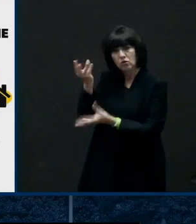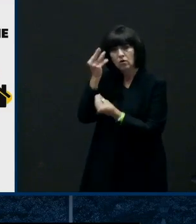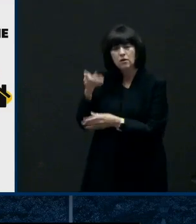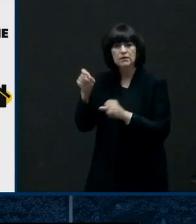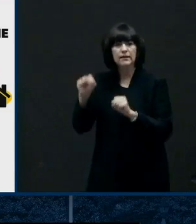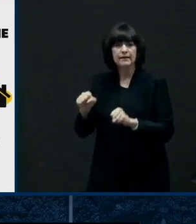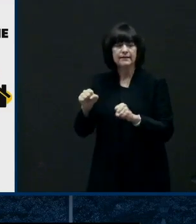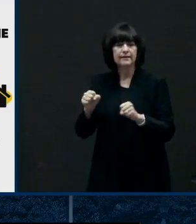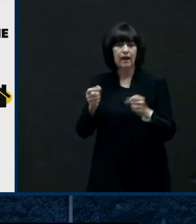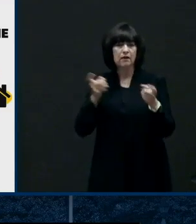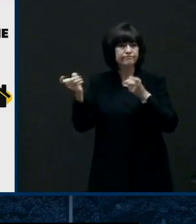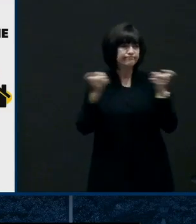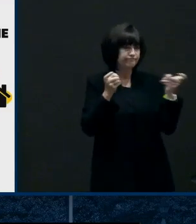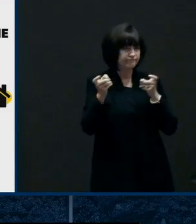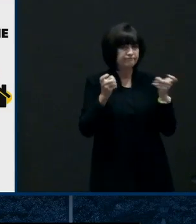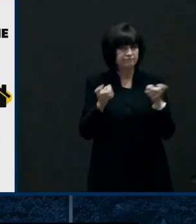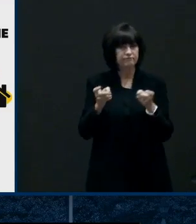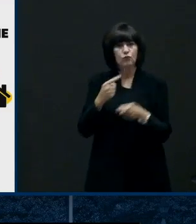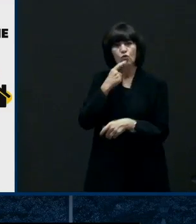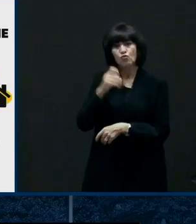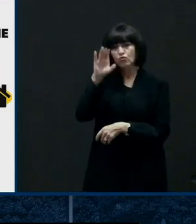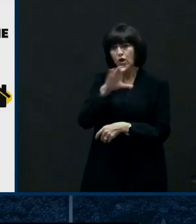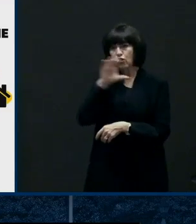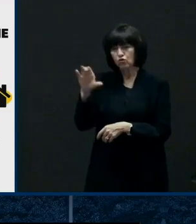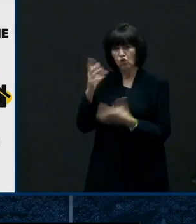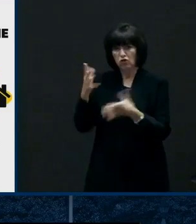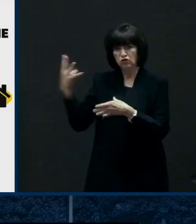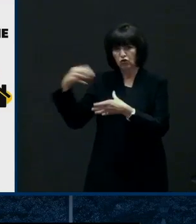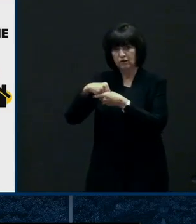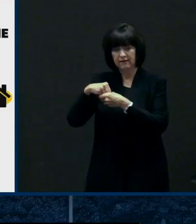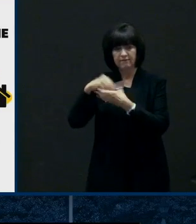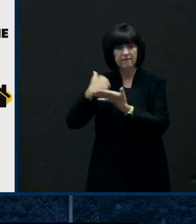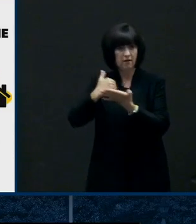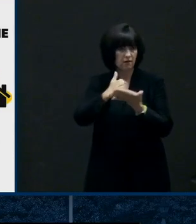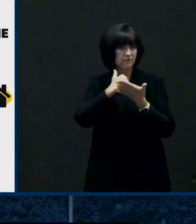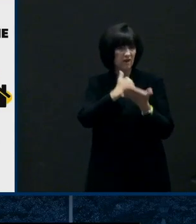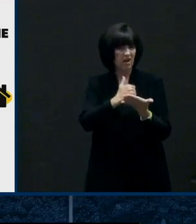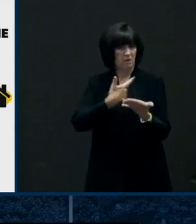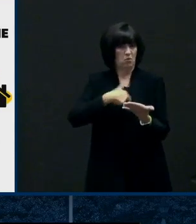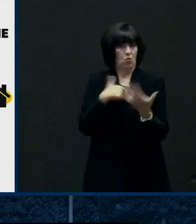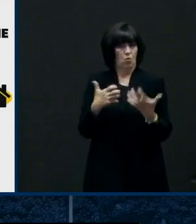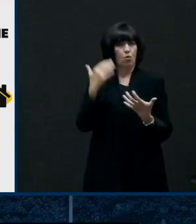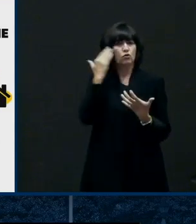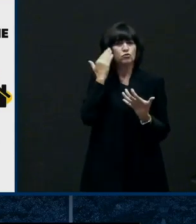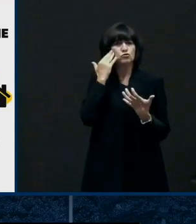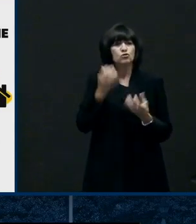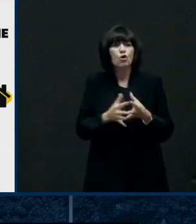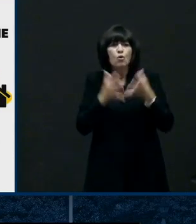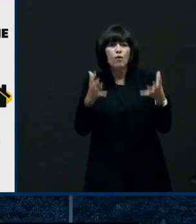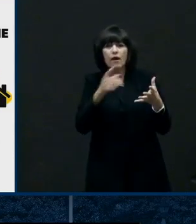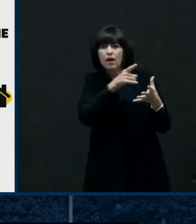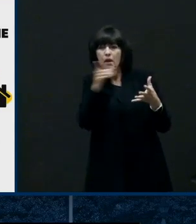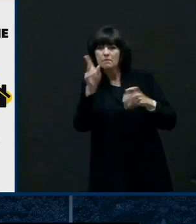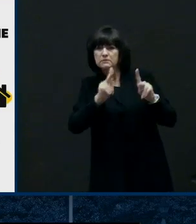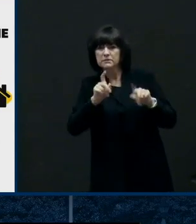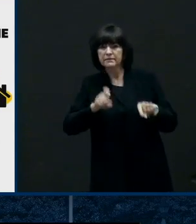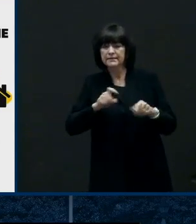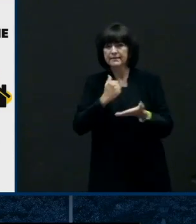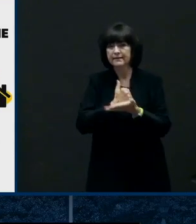America Red Cross and some others are still trying to get in state to help, at least we could understand what the needs are out there and, you know,